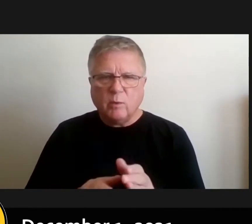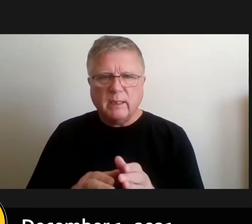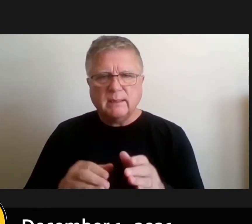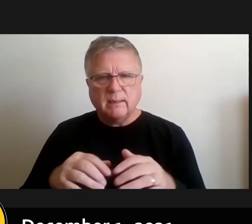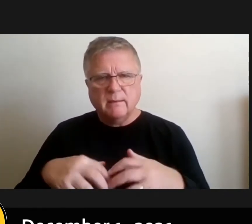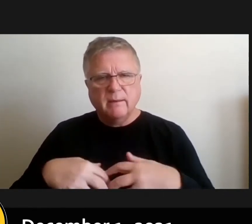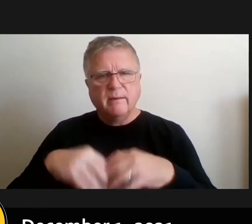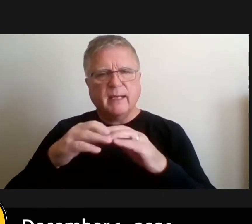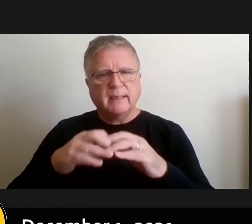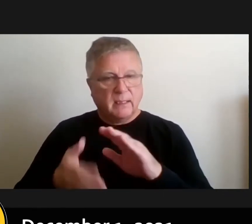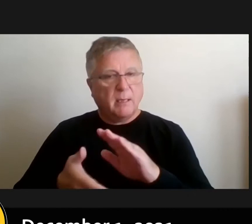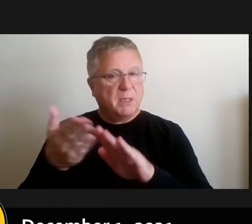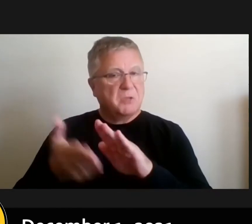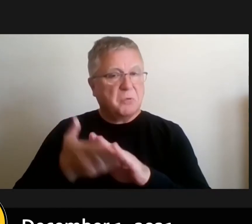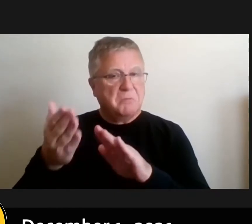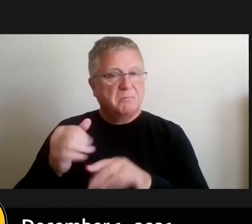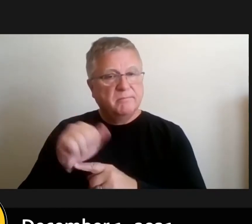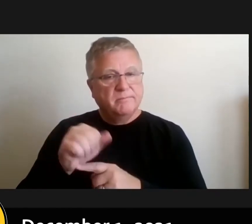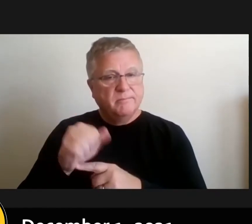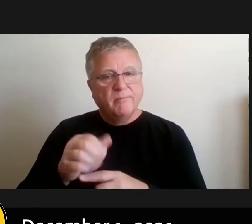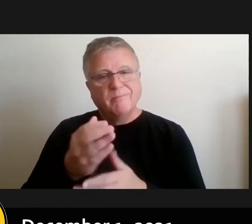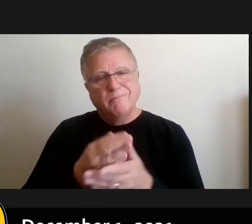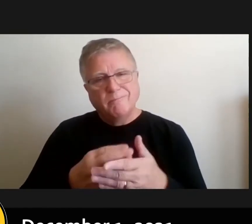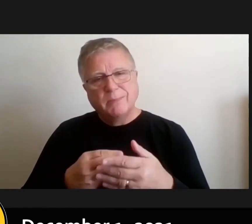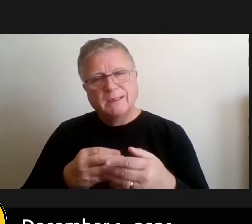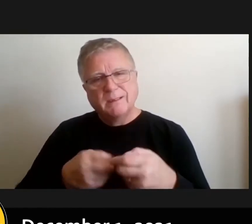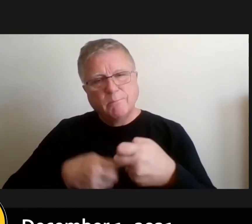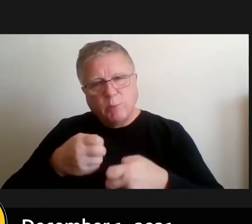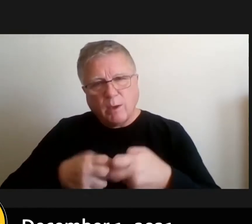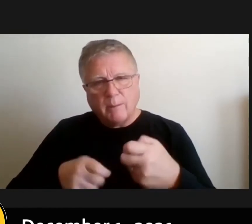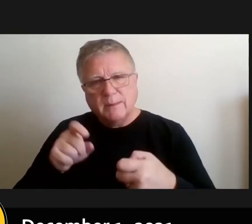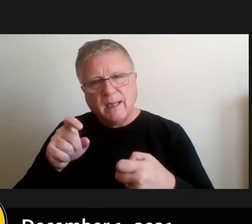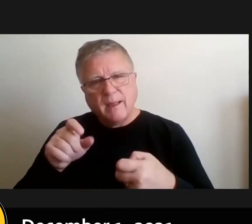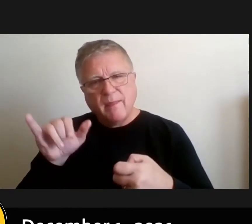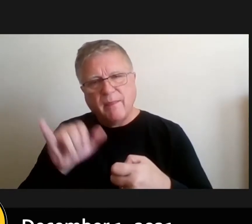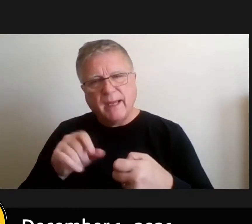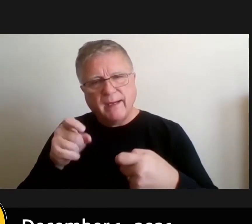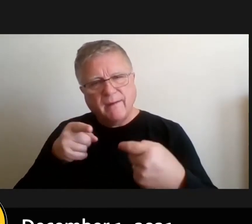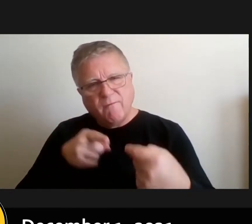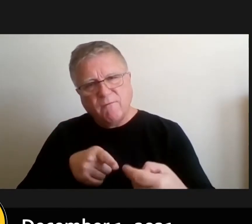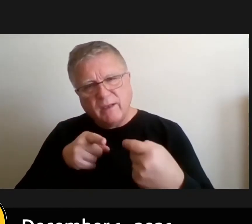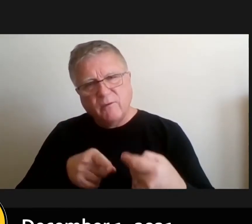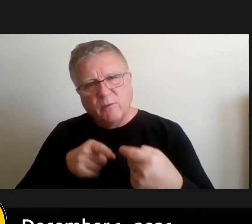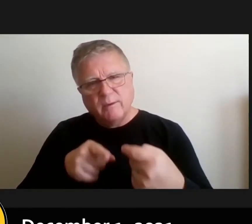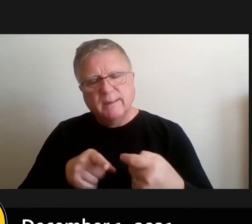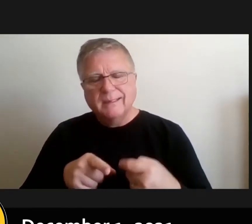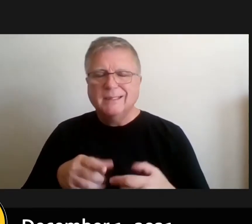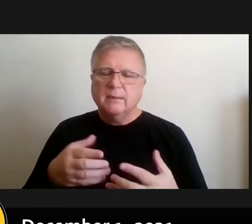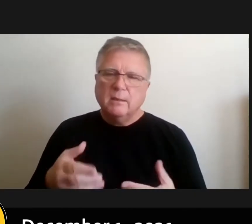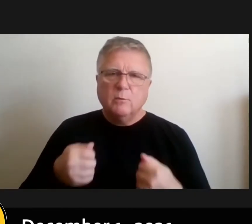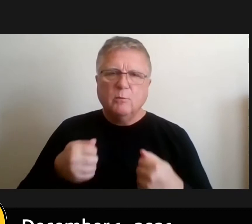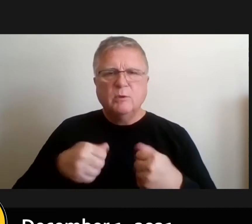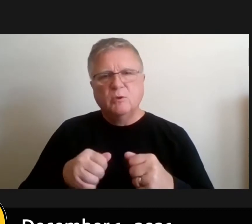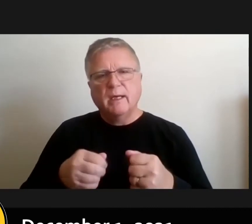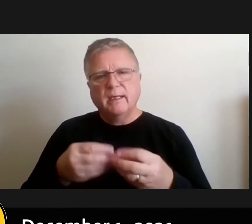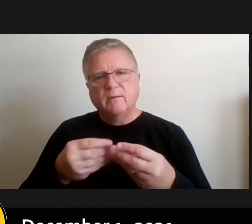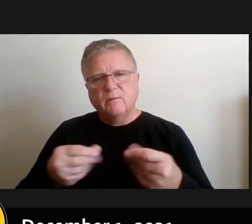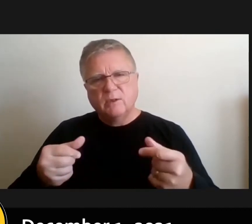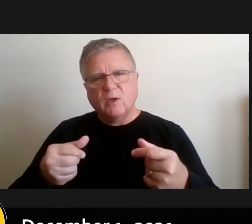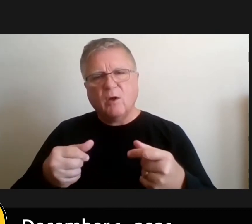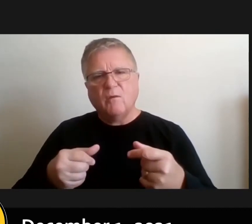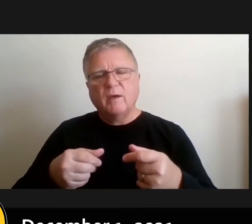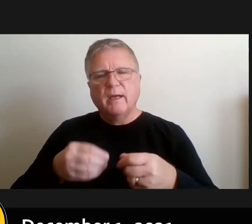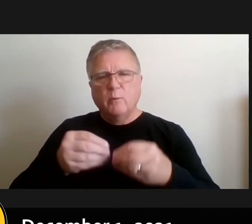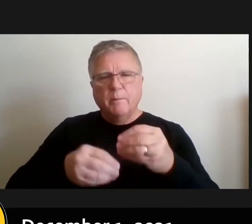but there are some issues that they have to work through so considering that we're trying to work through those things and get them repaired first